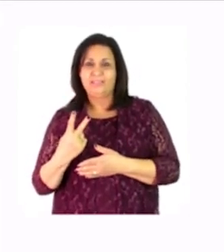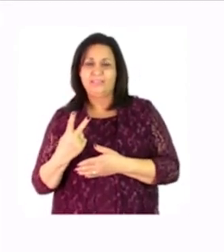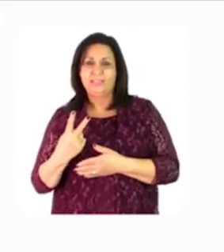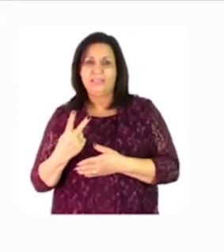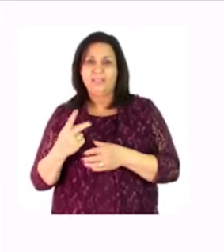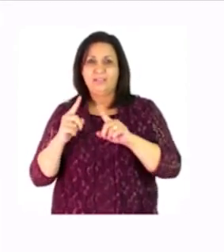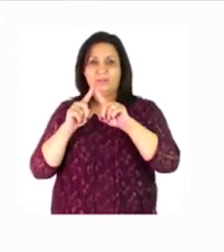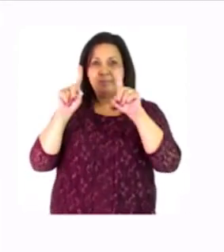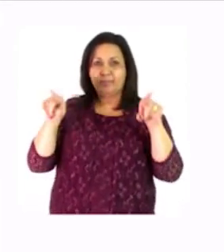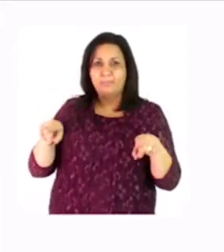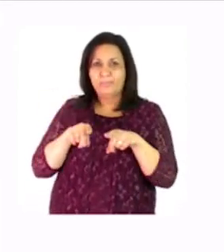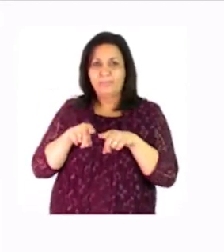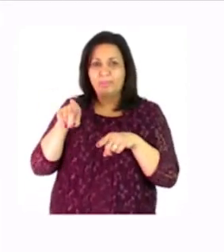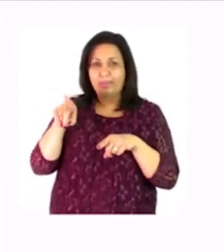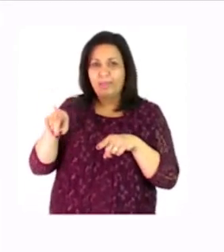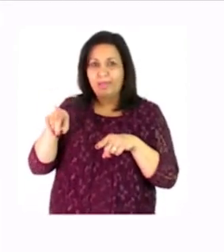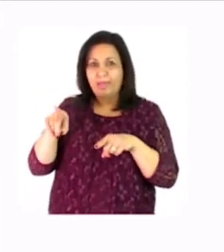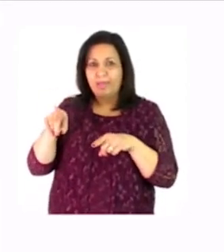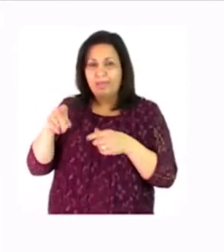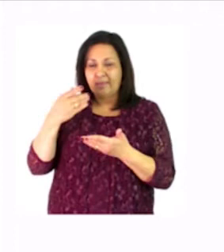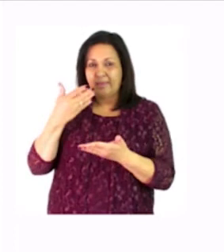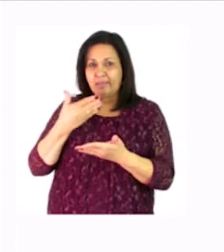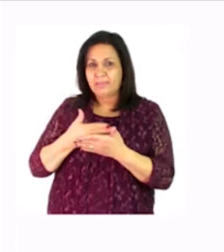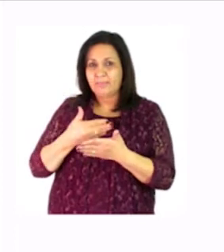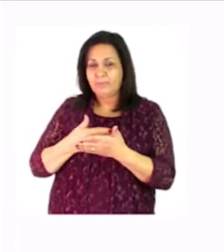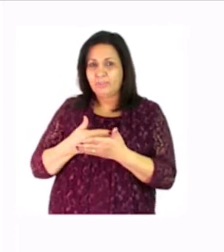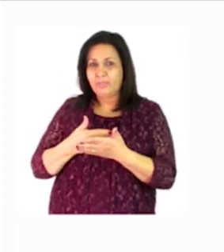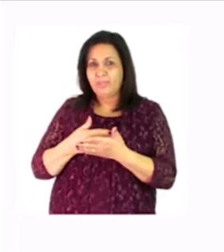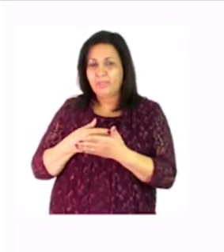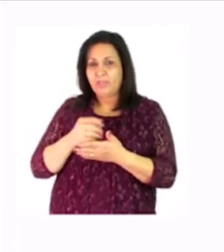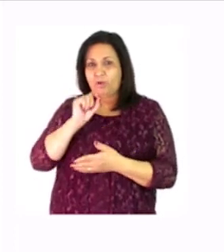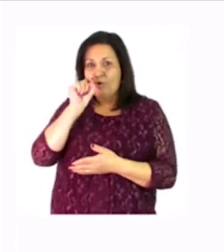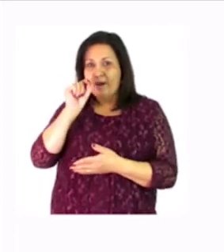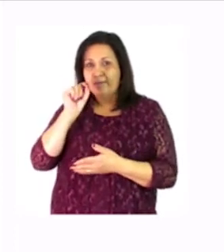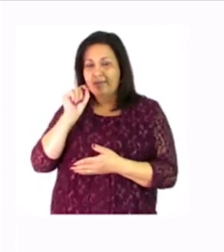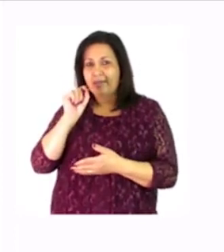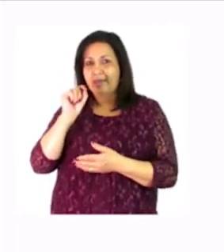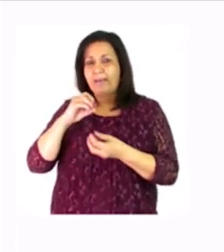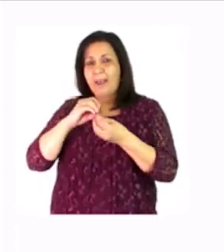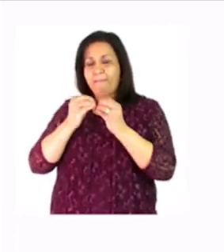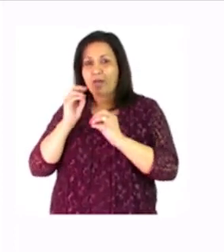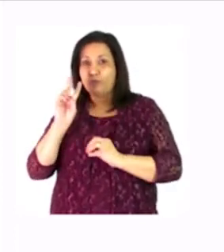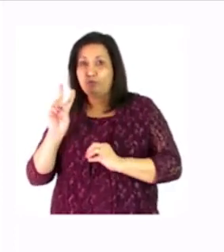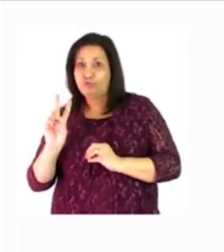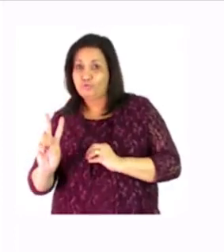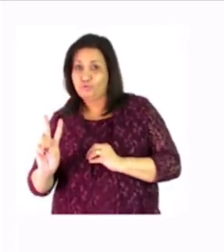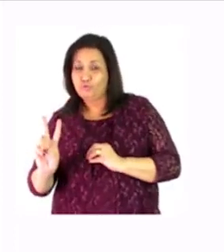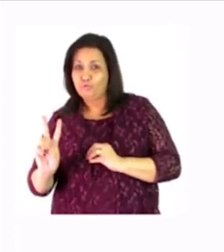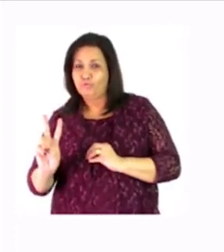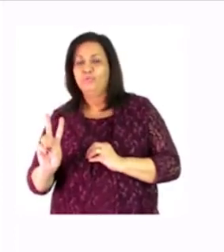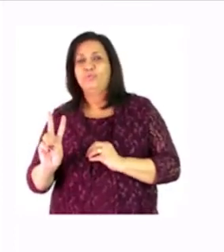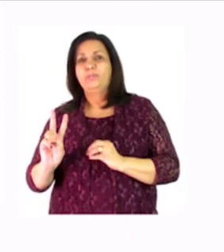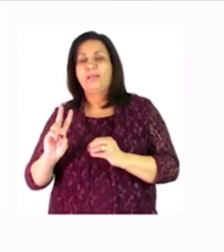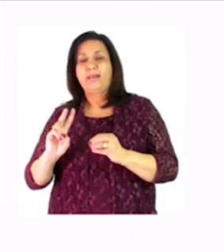one in the second block next to the second picture that is what happens